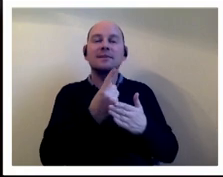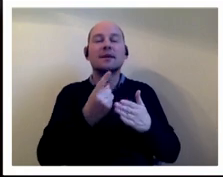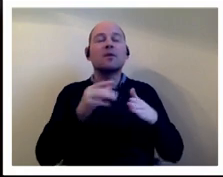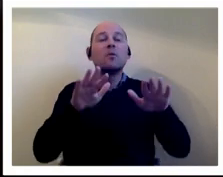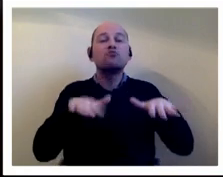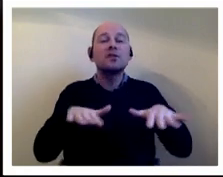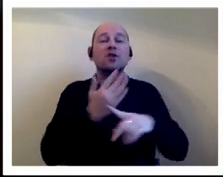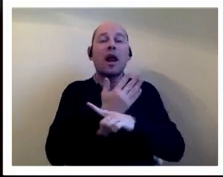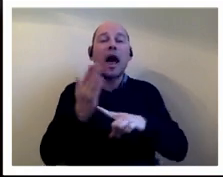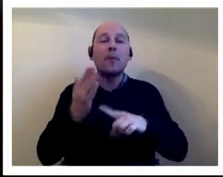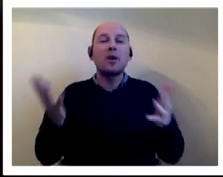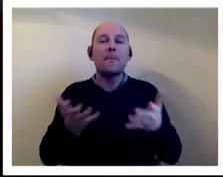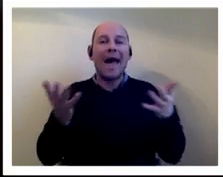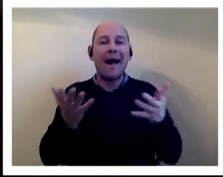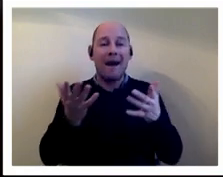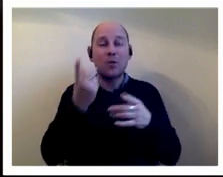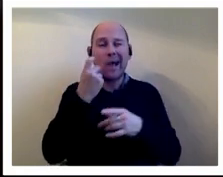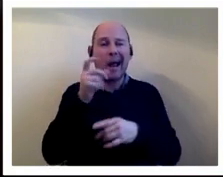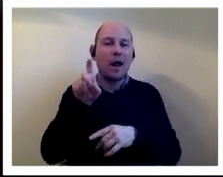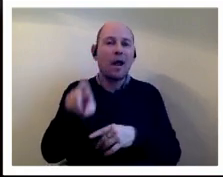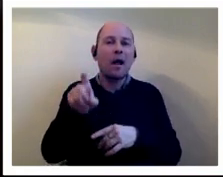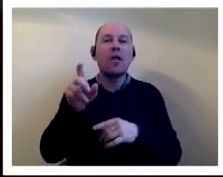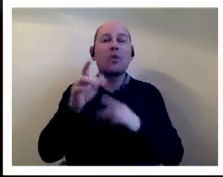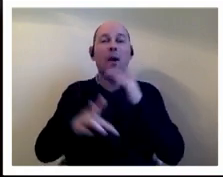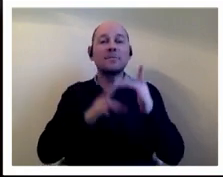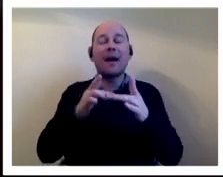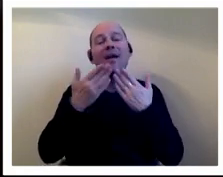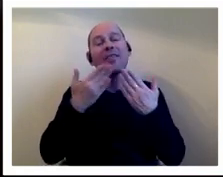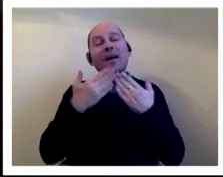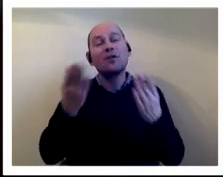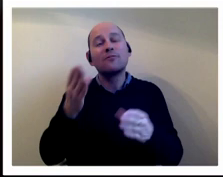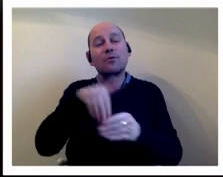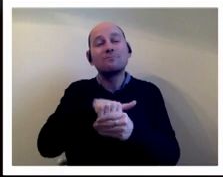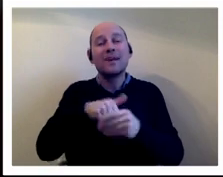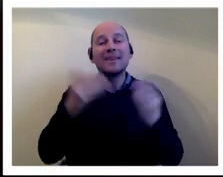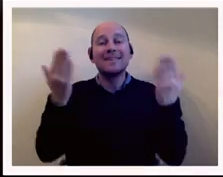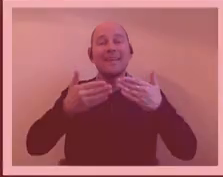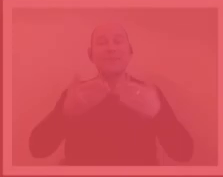can find link to that on our website as well thank you very much for joining us this evening and take care